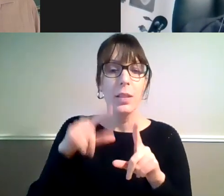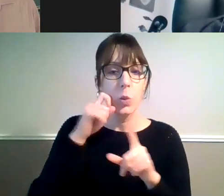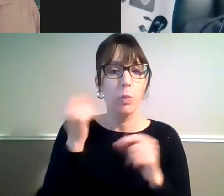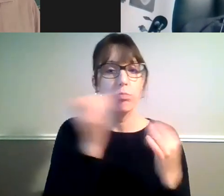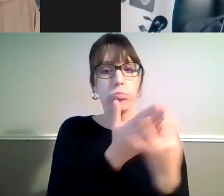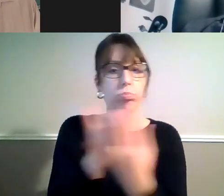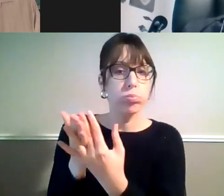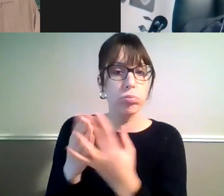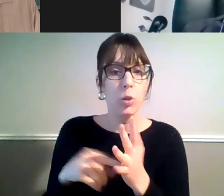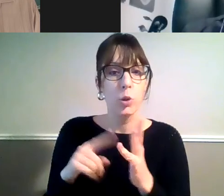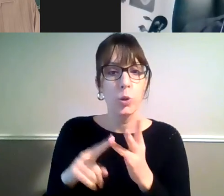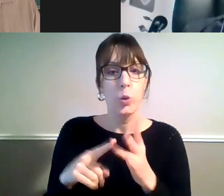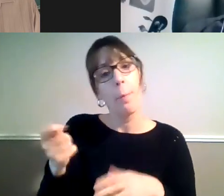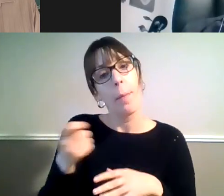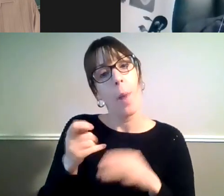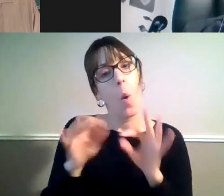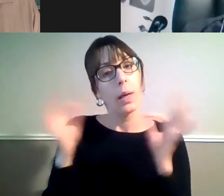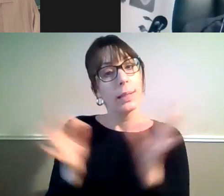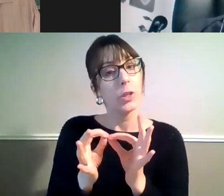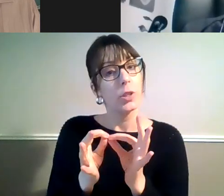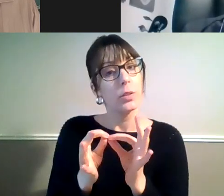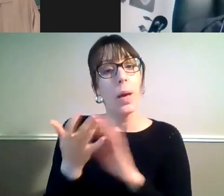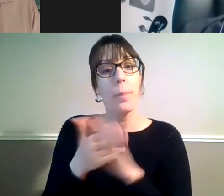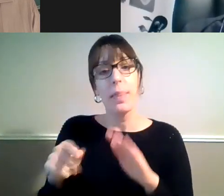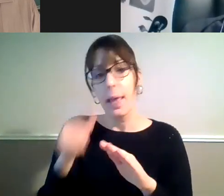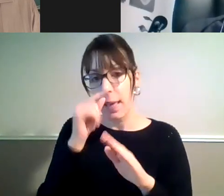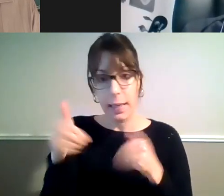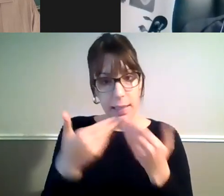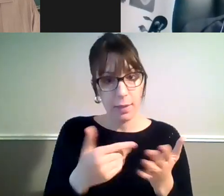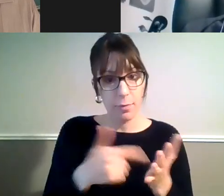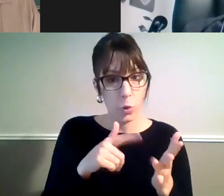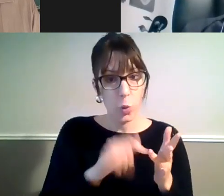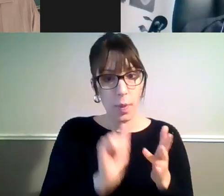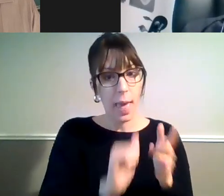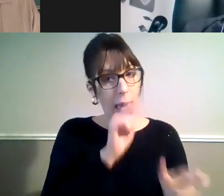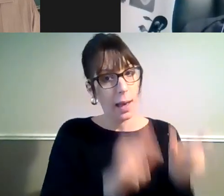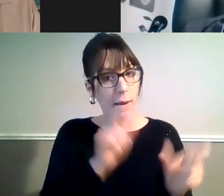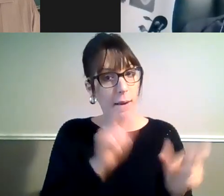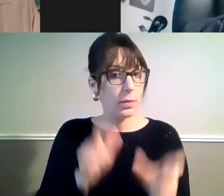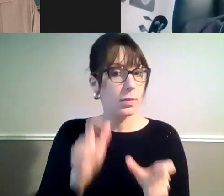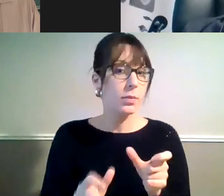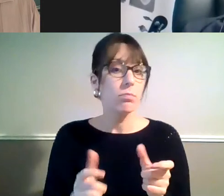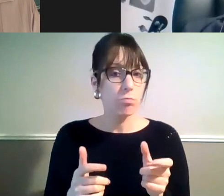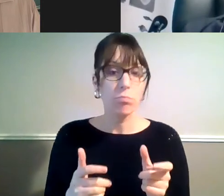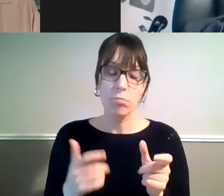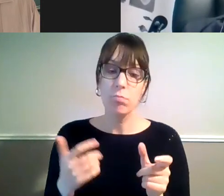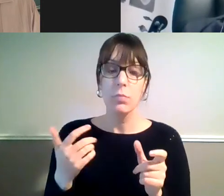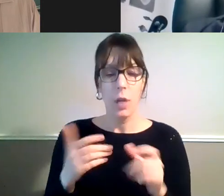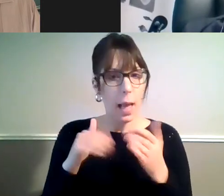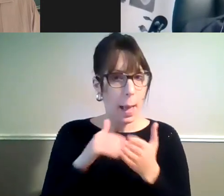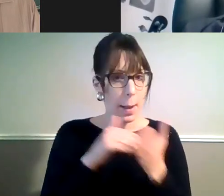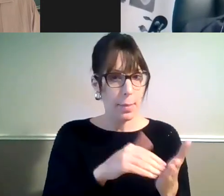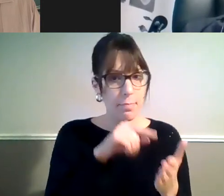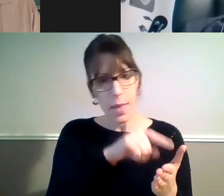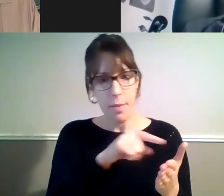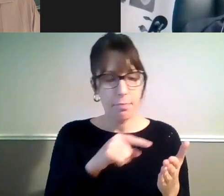they have contact with the people on the ground who are affected by this issue but may be a little bit less able to get online and,